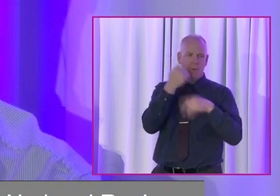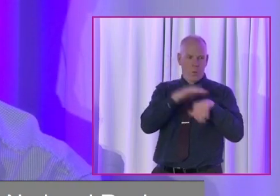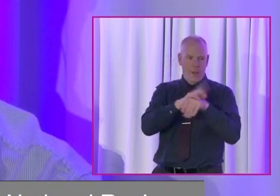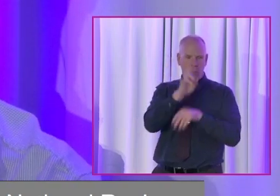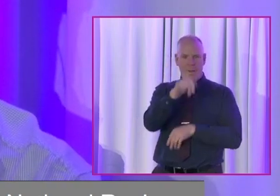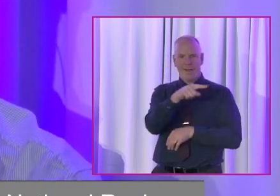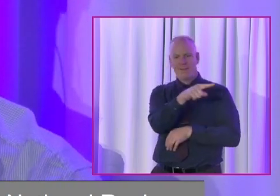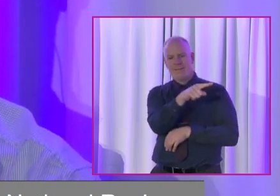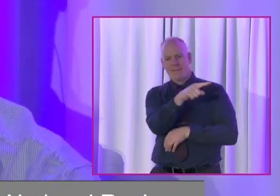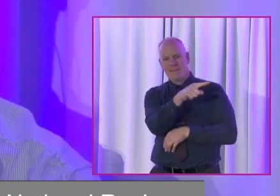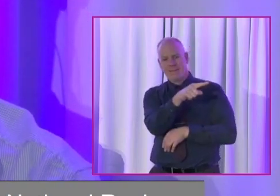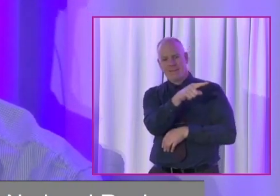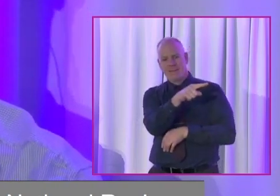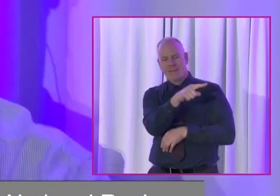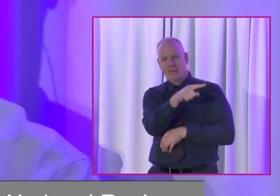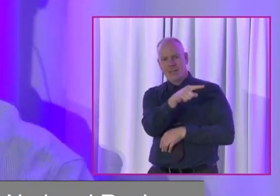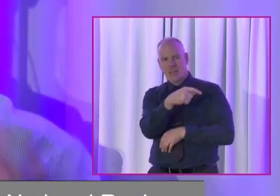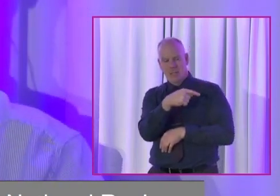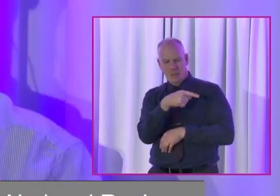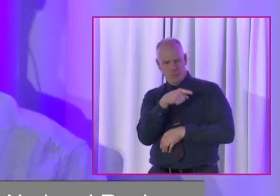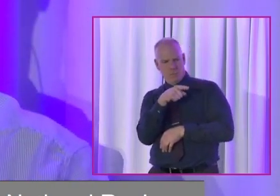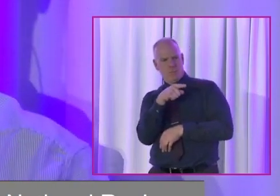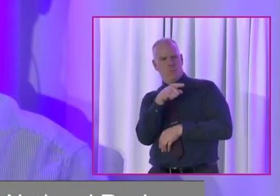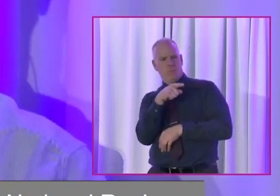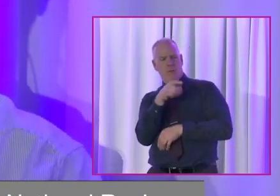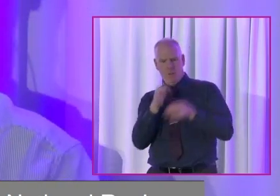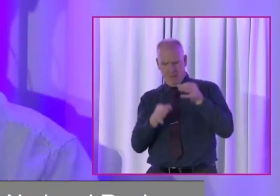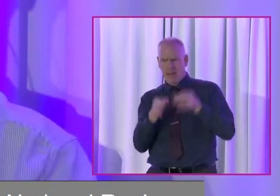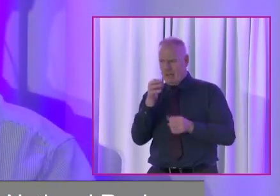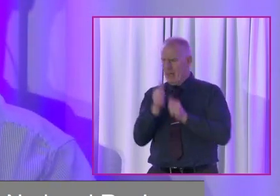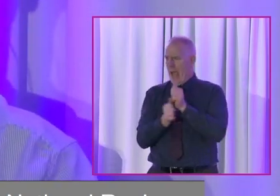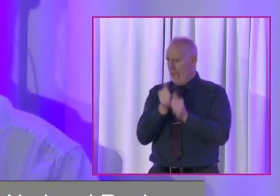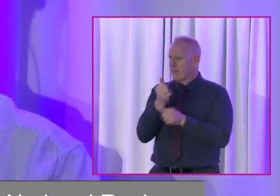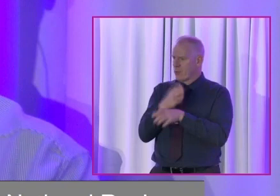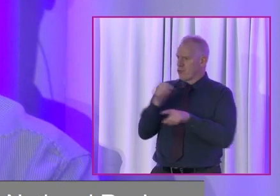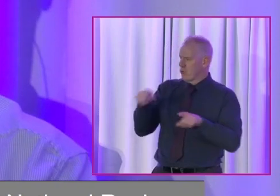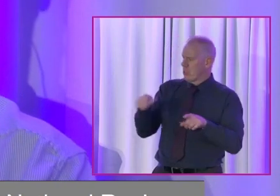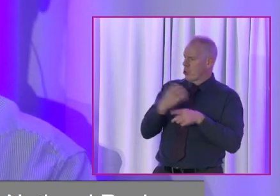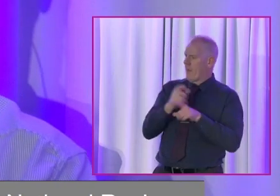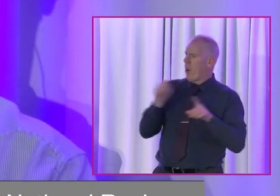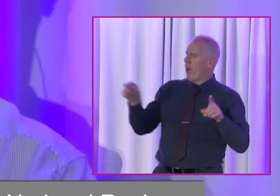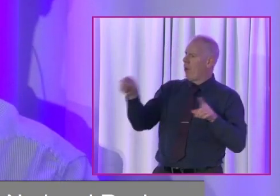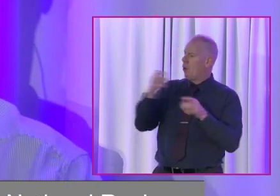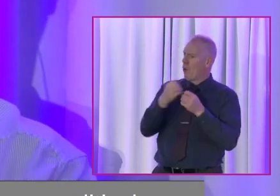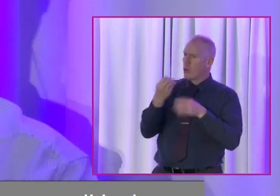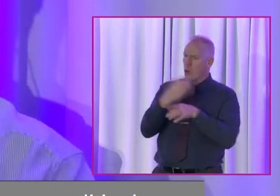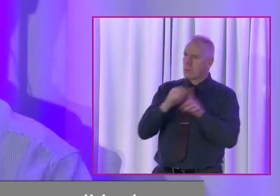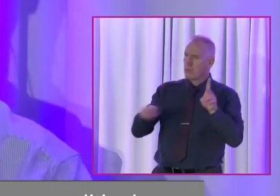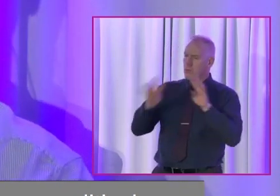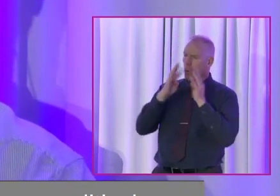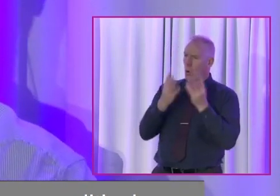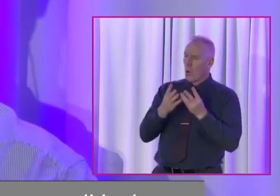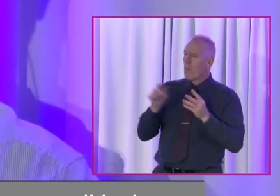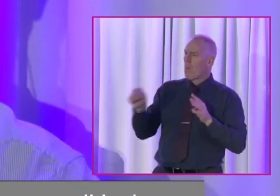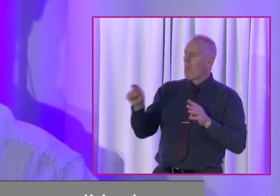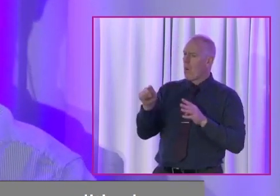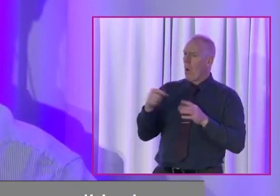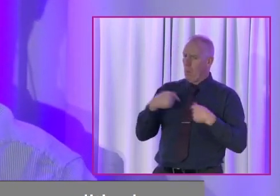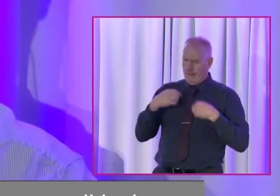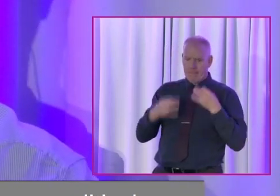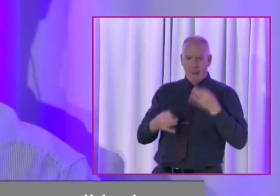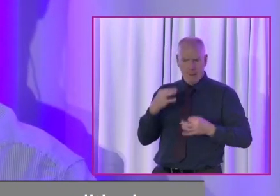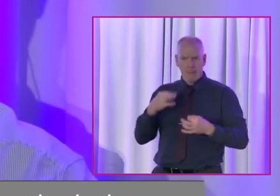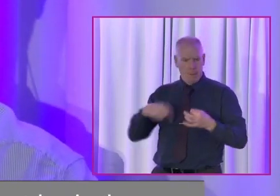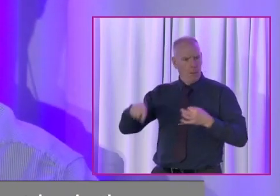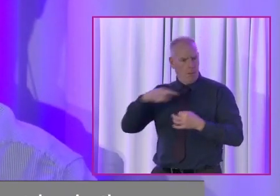we have a very politically active country here compared to other countries in the world. And there's a lot of issues going on there, but we're, we're